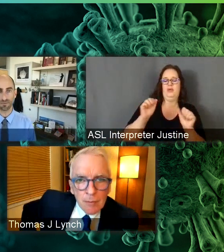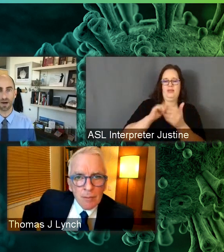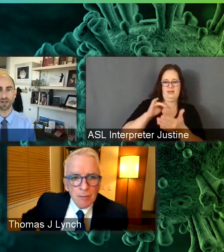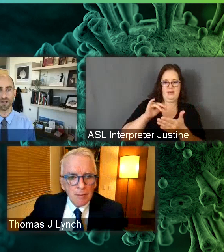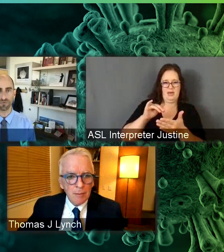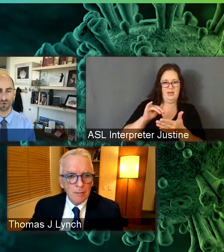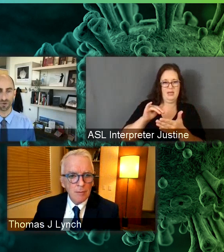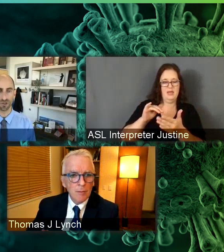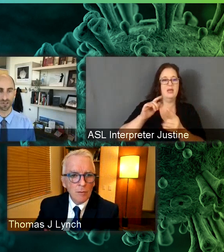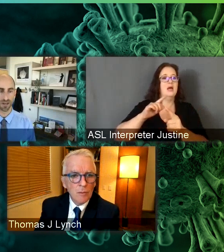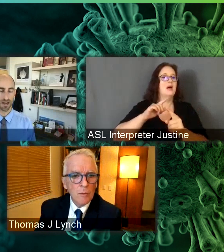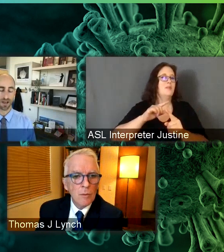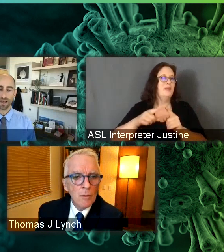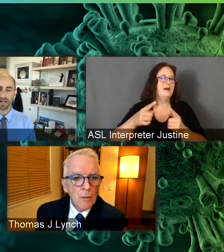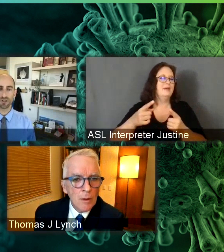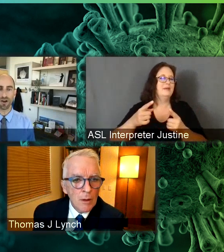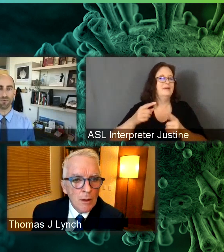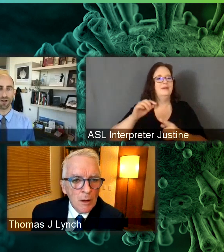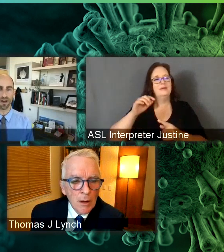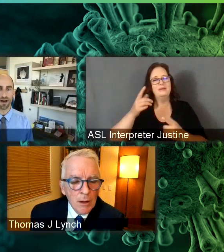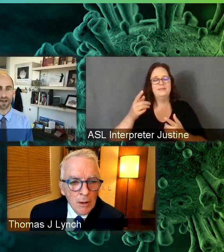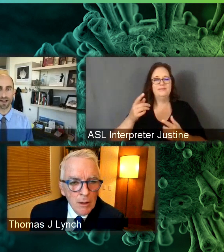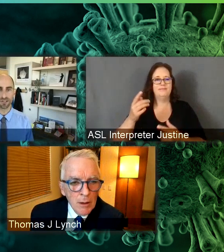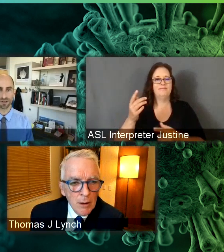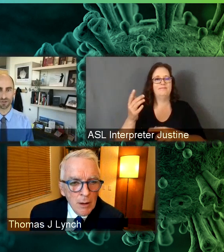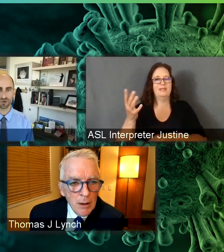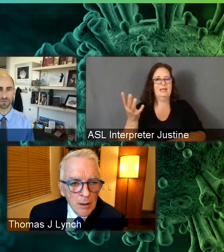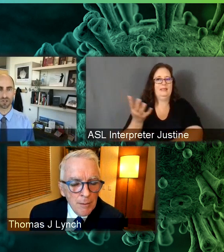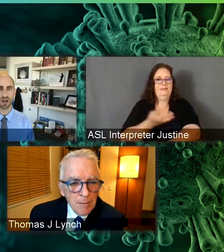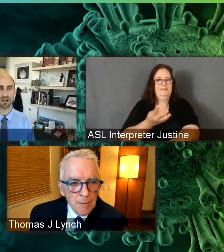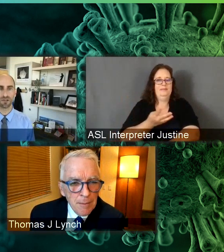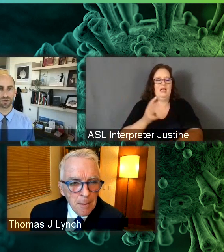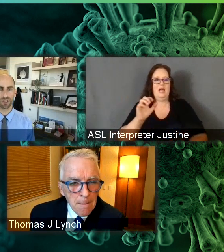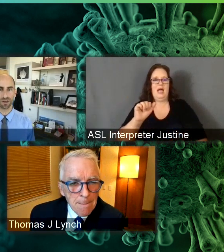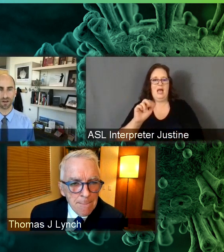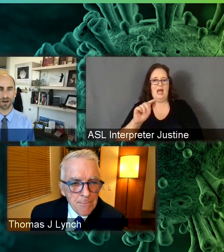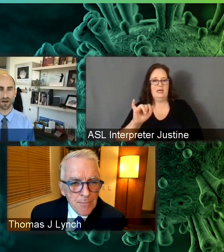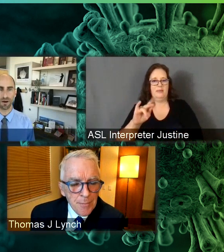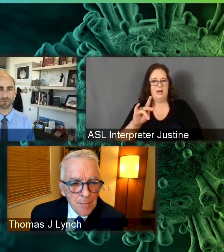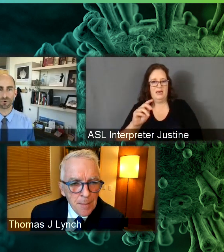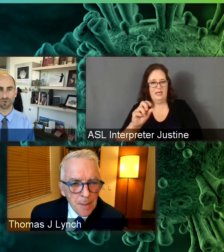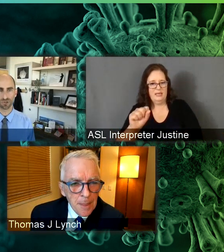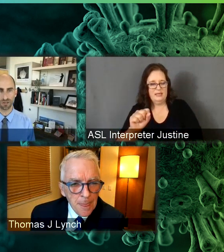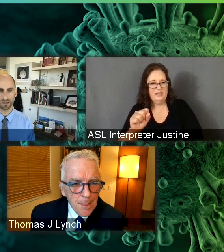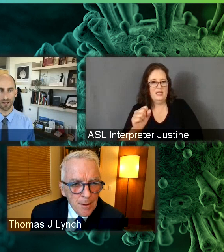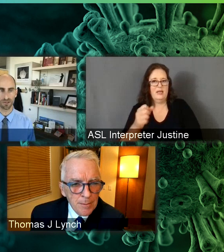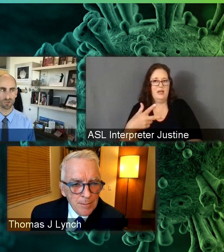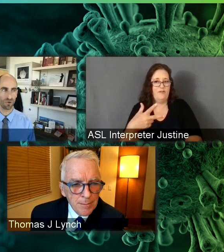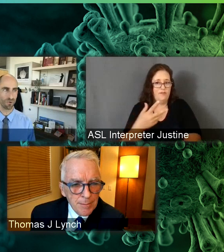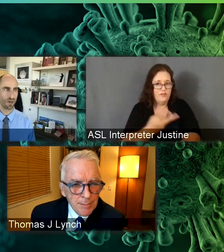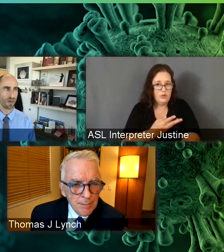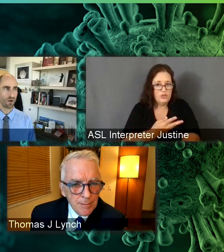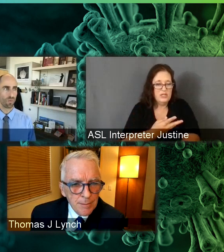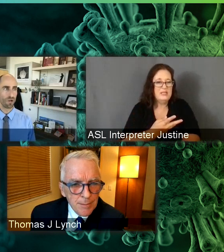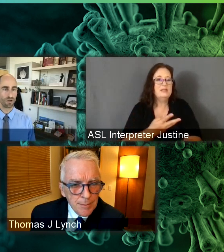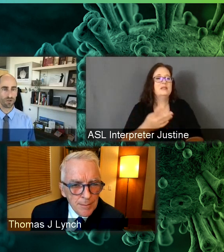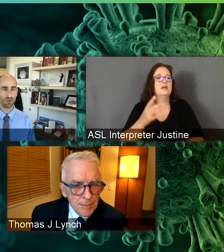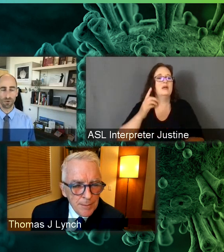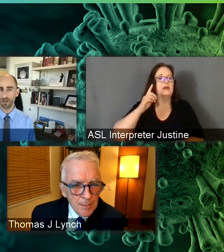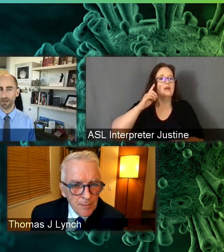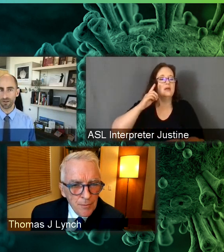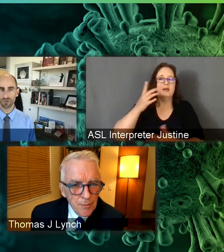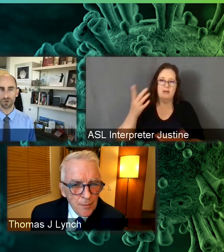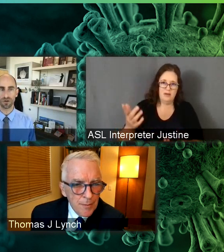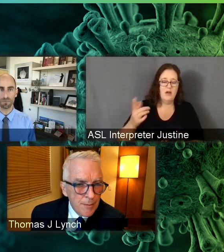prophylactic antibody infusions, that's a great one. It's an extremely challenging approach to take. So we